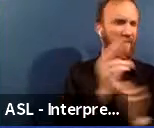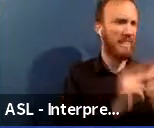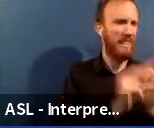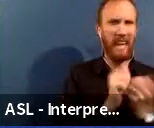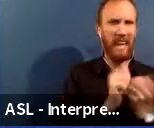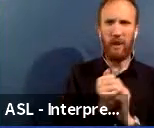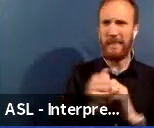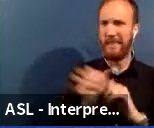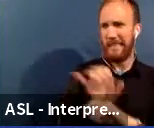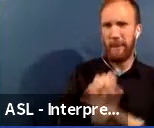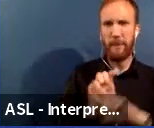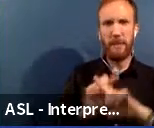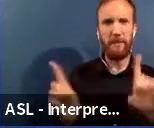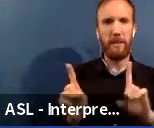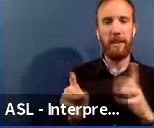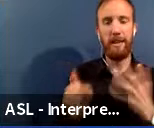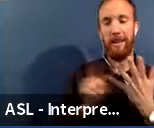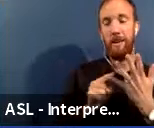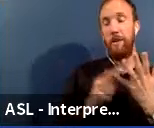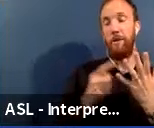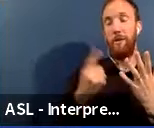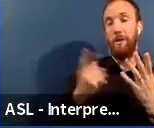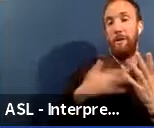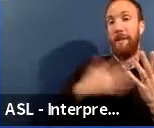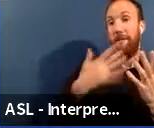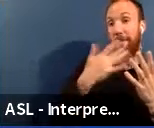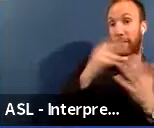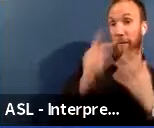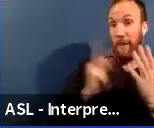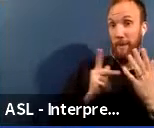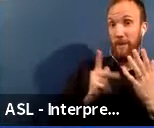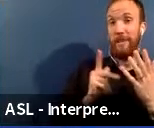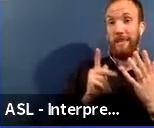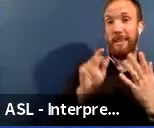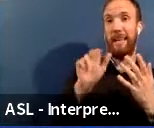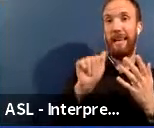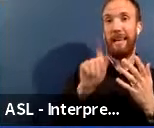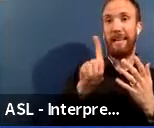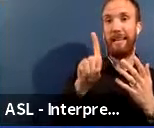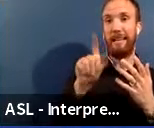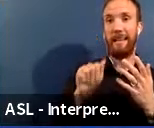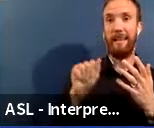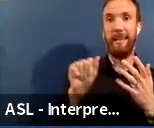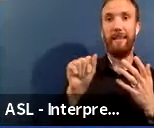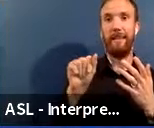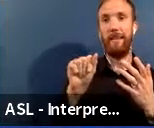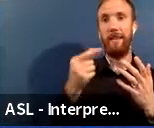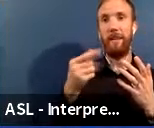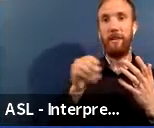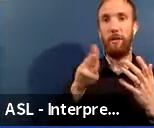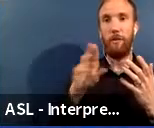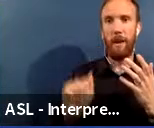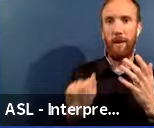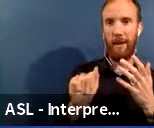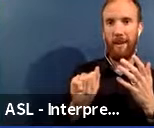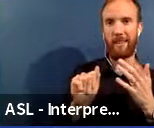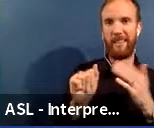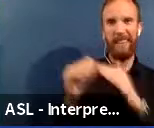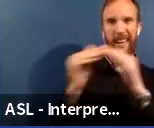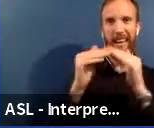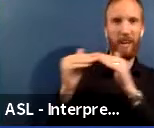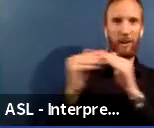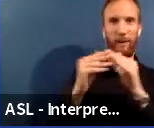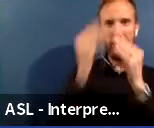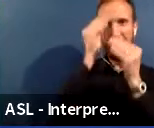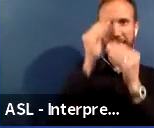my favorite people in the world in our CPS universe, equity data strategist, Ada Gomero, who will explain the ways in which we do what's